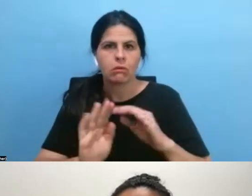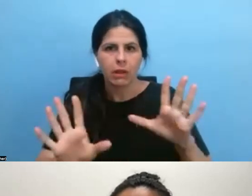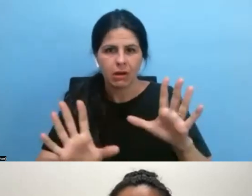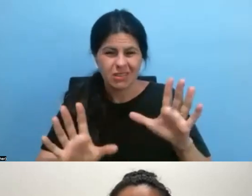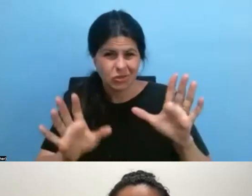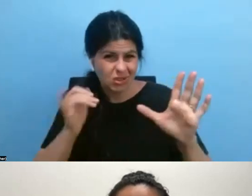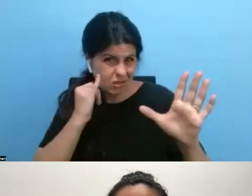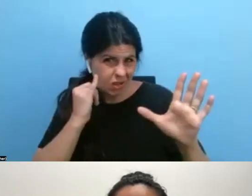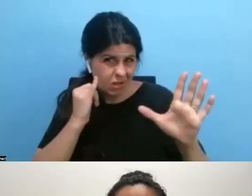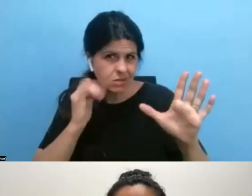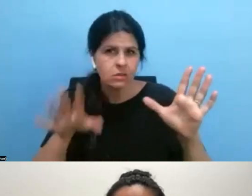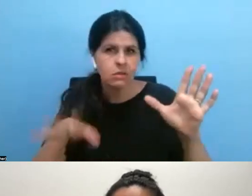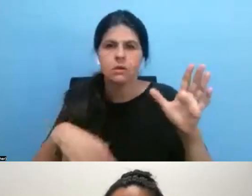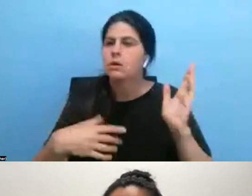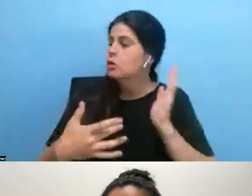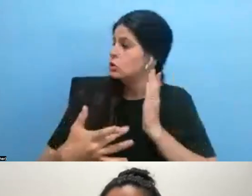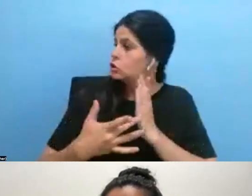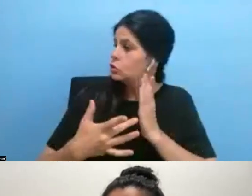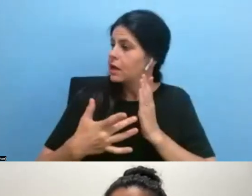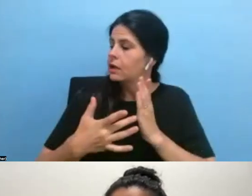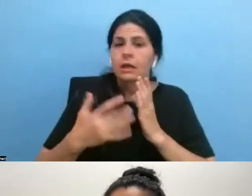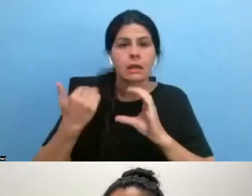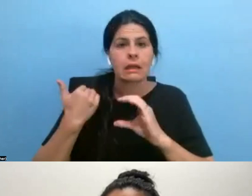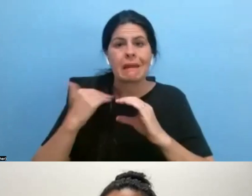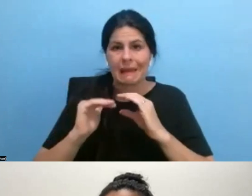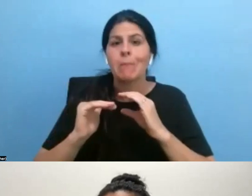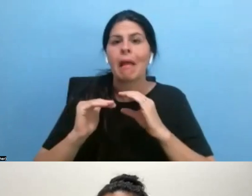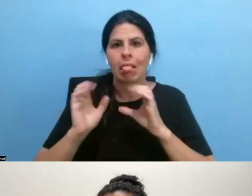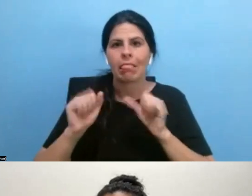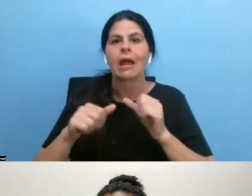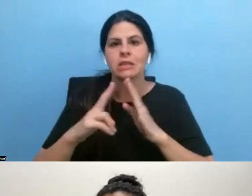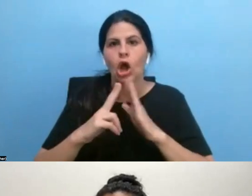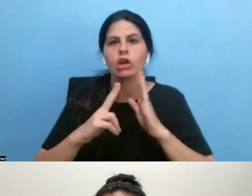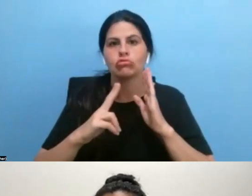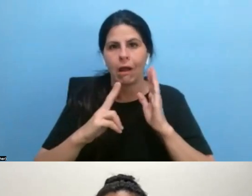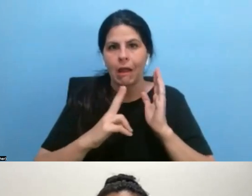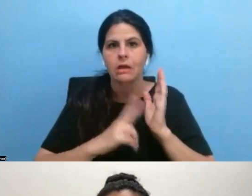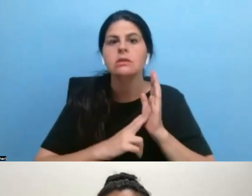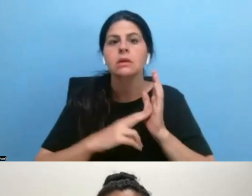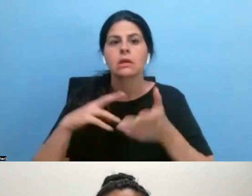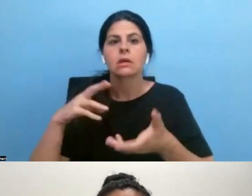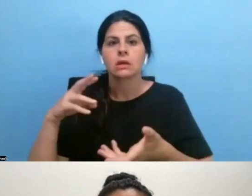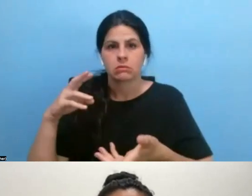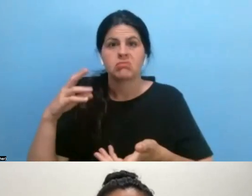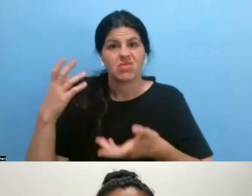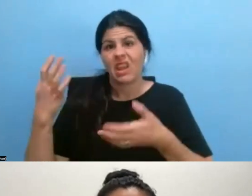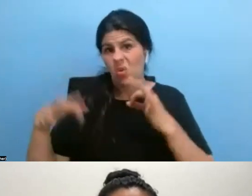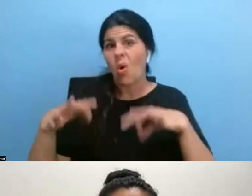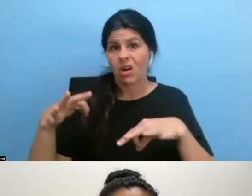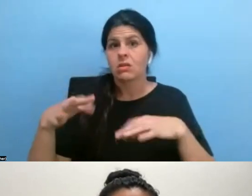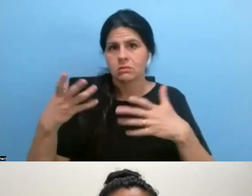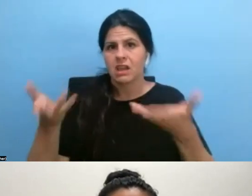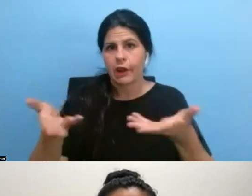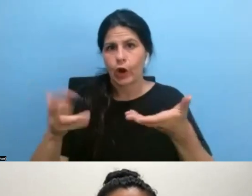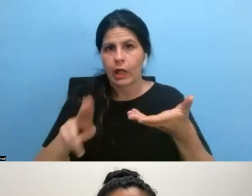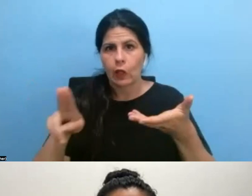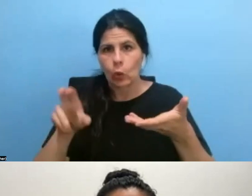So, uh, technically a, a, an email stands up as a contract in court in the US. Um, and